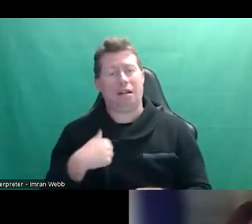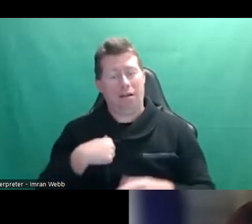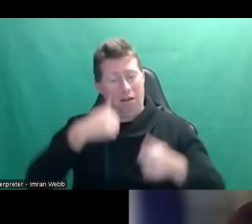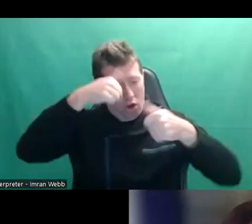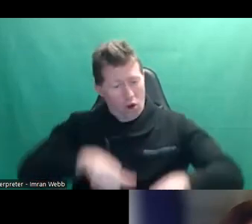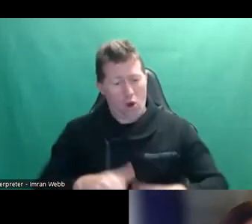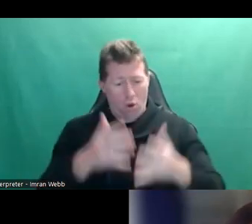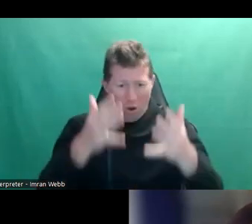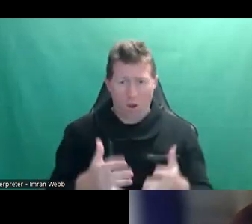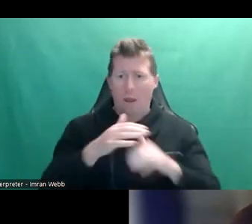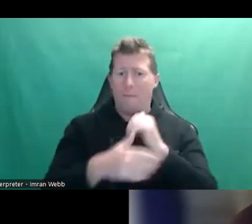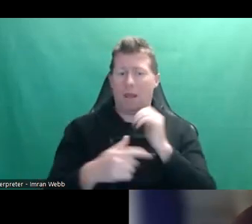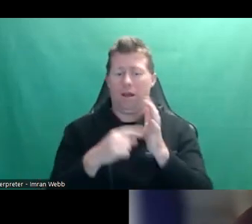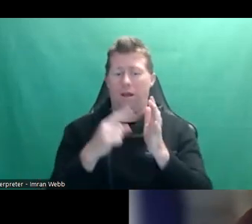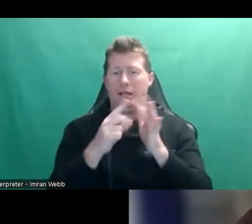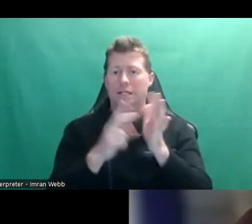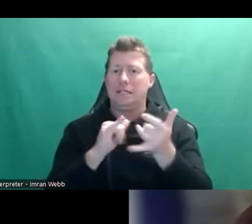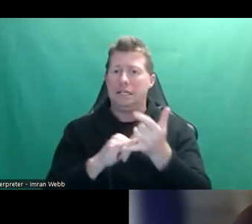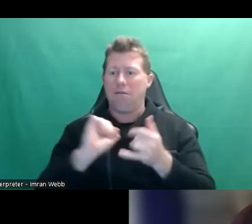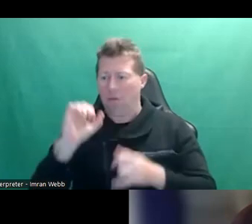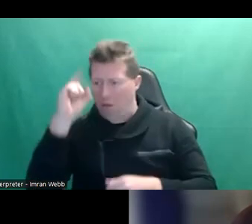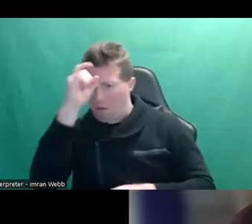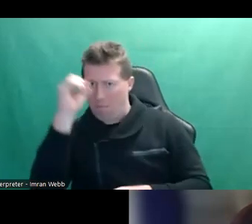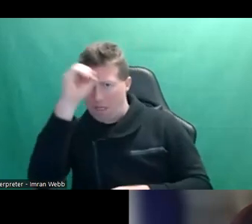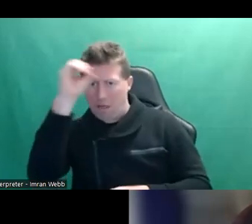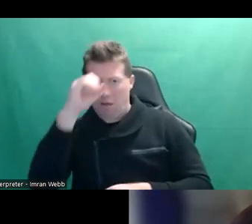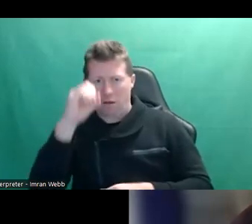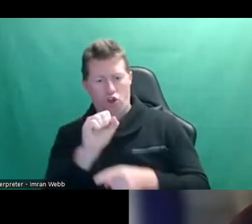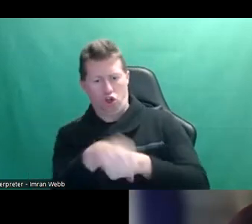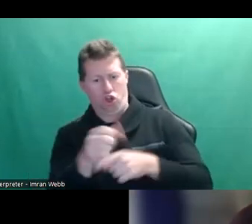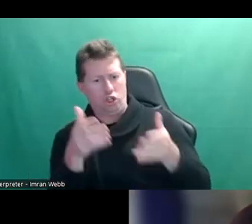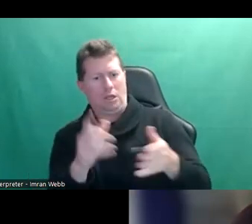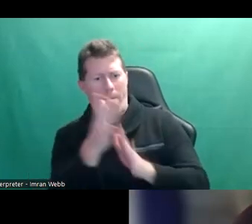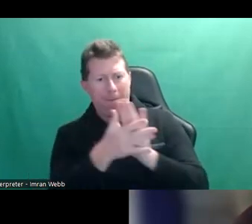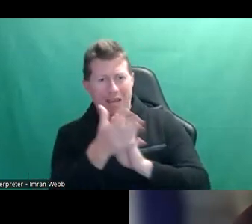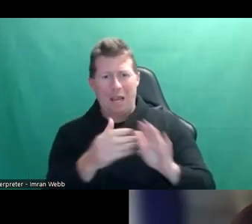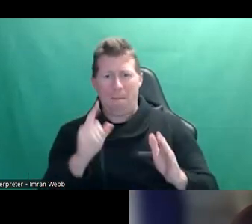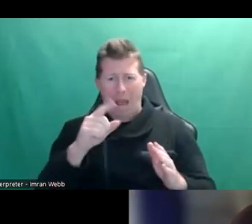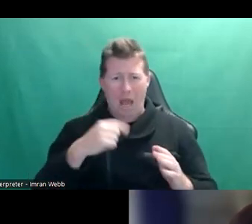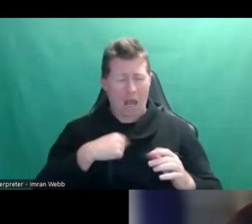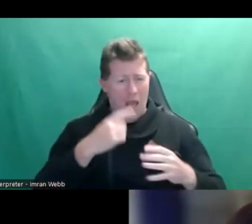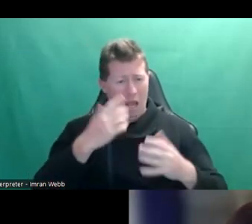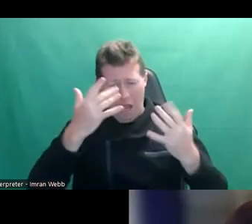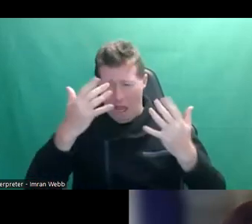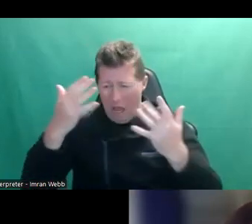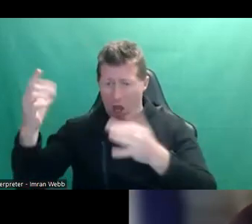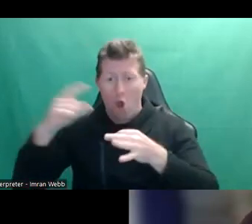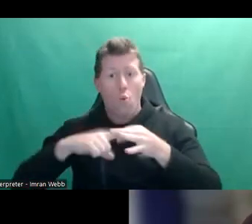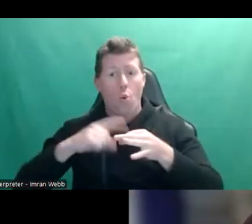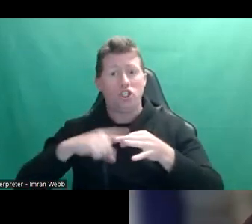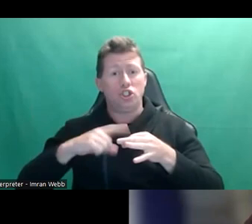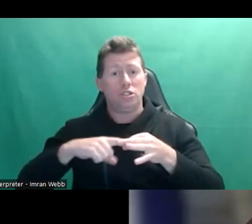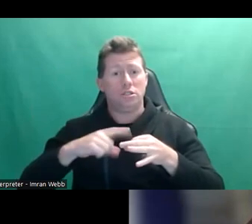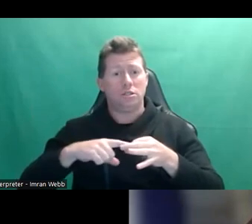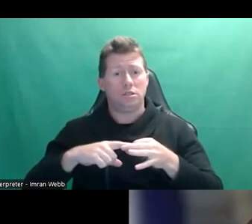lot about how adolescents thought about consent. But when I've scanned through the thousands and thousands of questions that were sent into